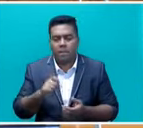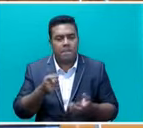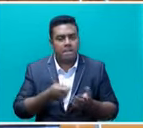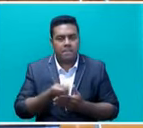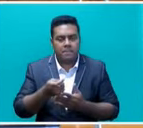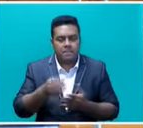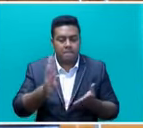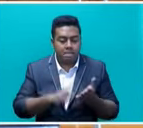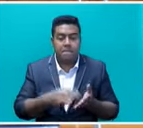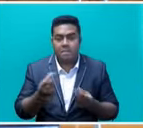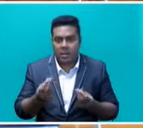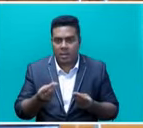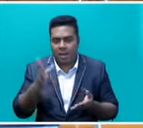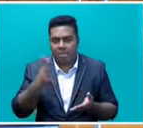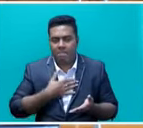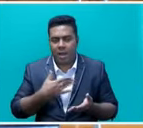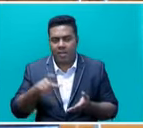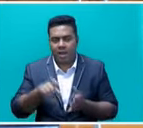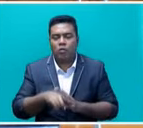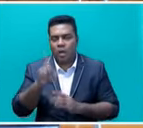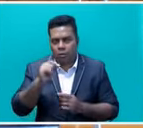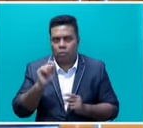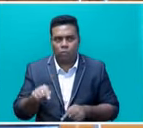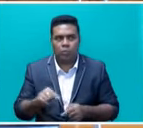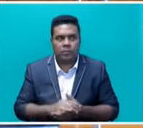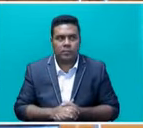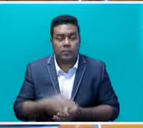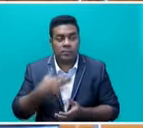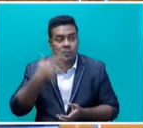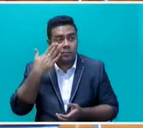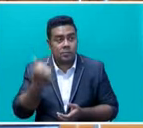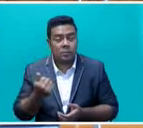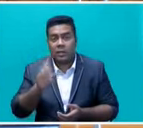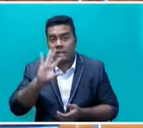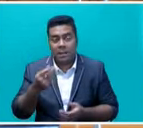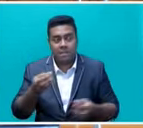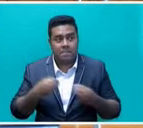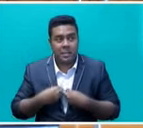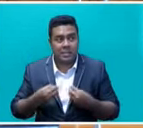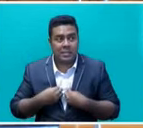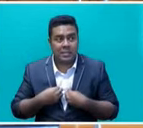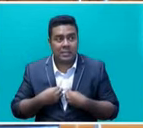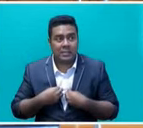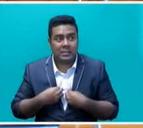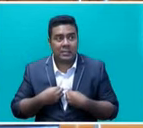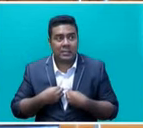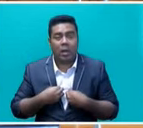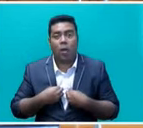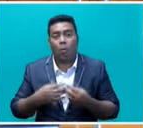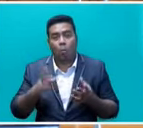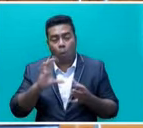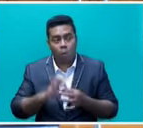M-Pesa and MyCash is on. We found also some businesses, actually, that had applied, some people who ran shops,